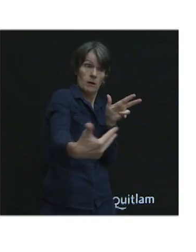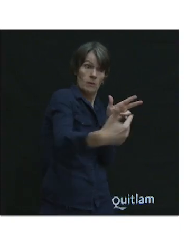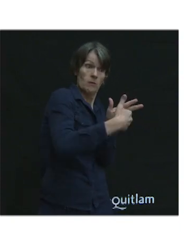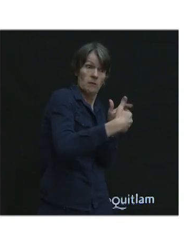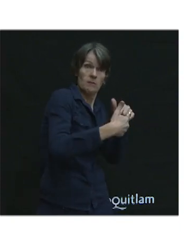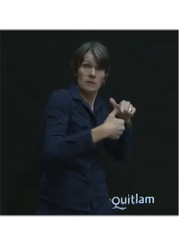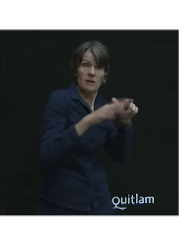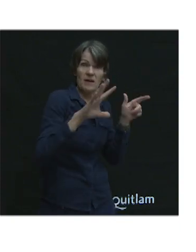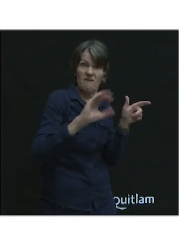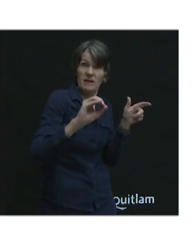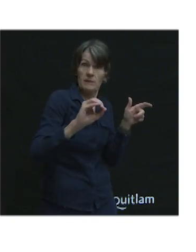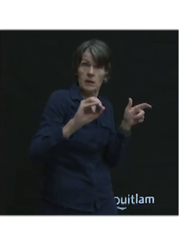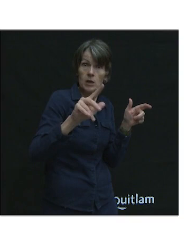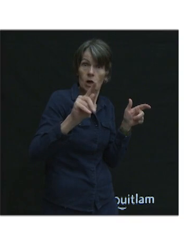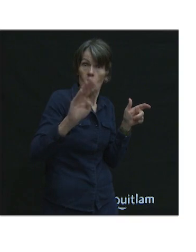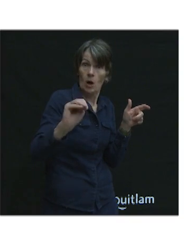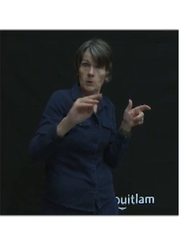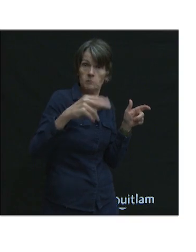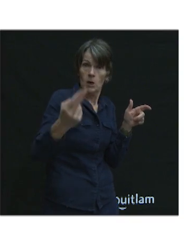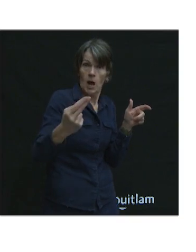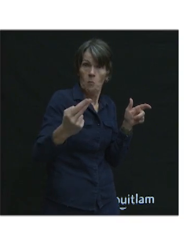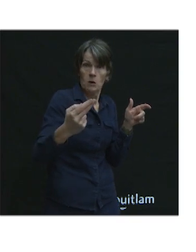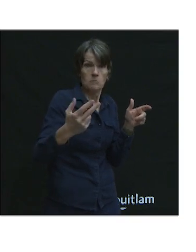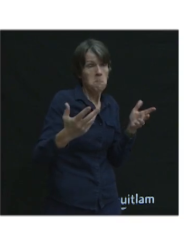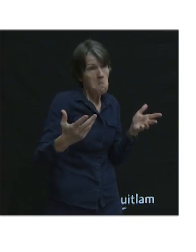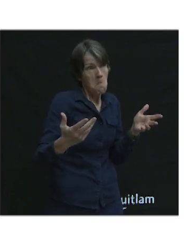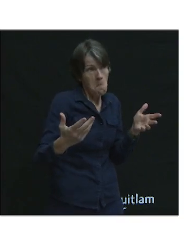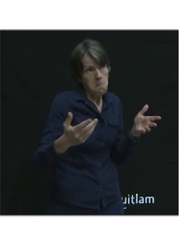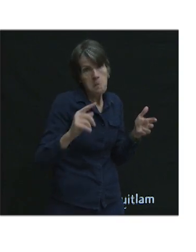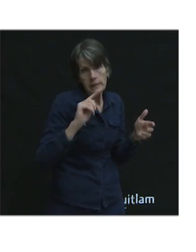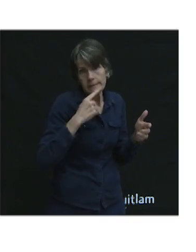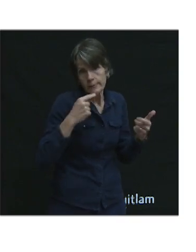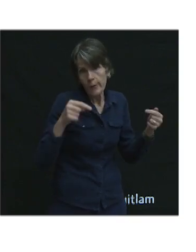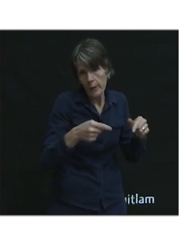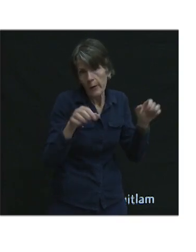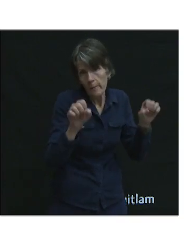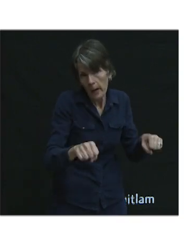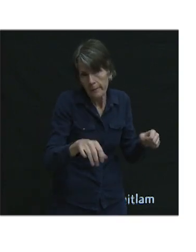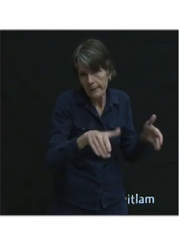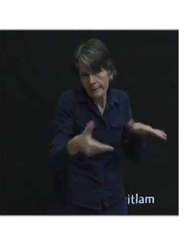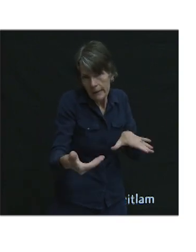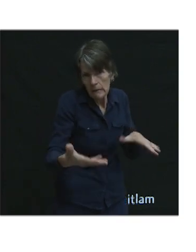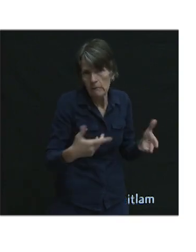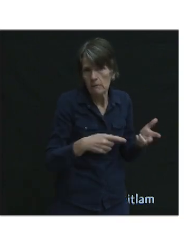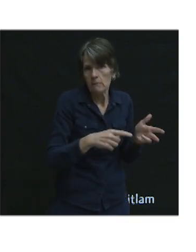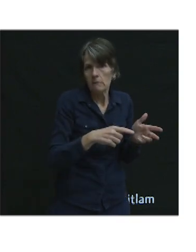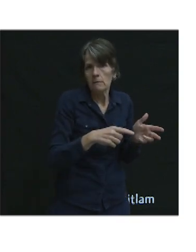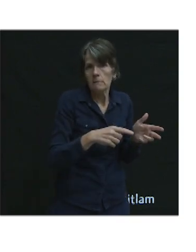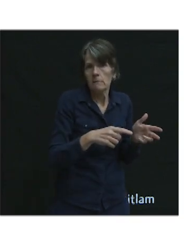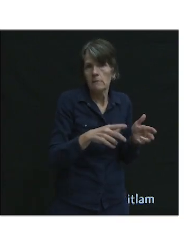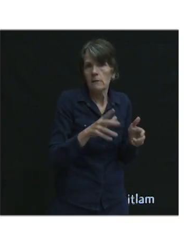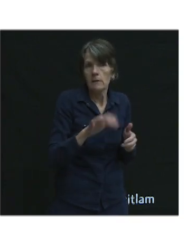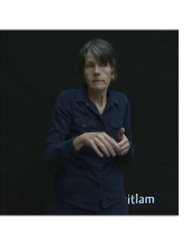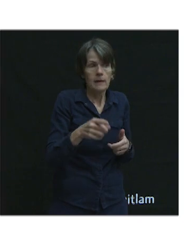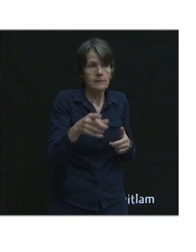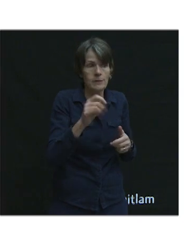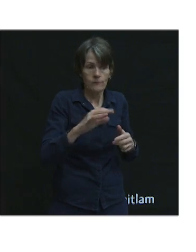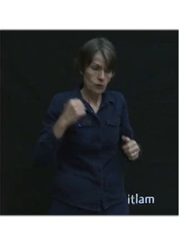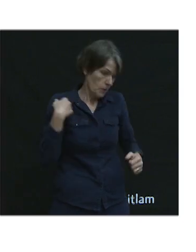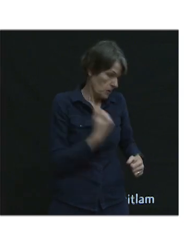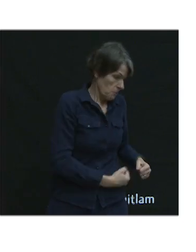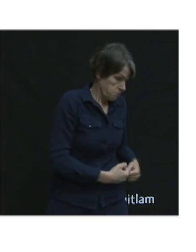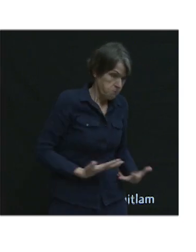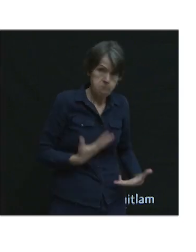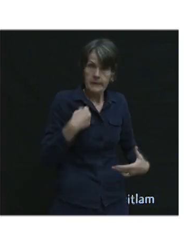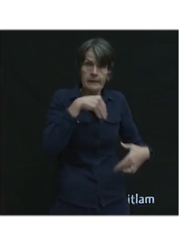traveling at 50 kilometers per hour, there's a chance that you're going to be seriously hurt and potentially killed. And that's even with you being wrapped in a metal